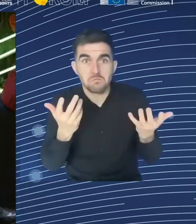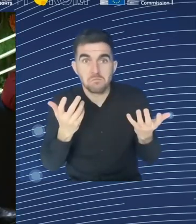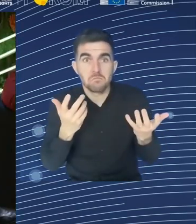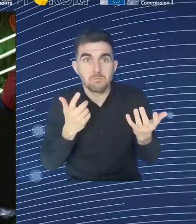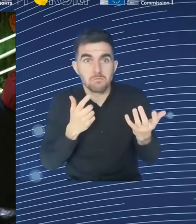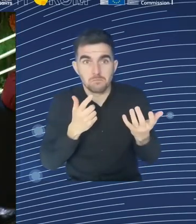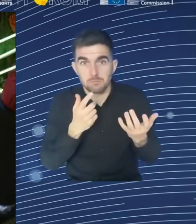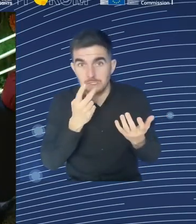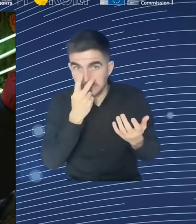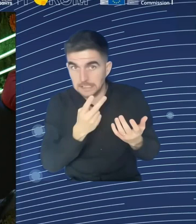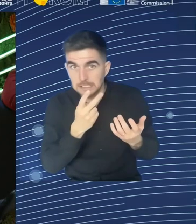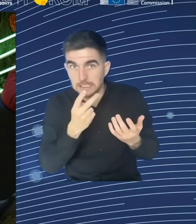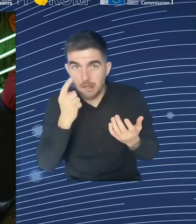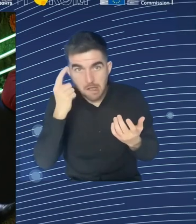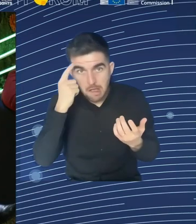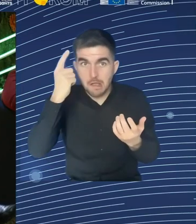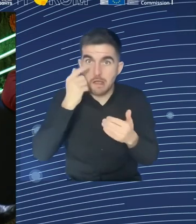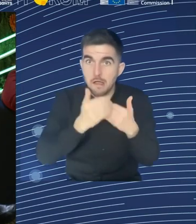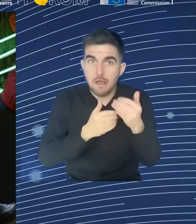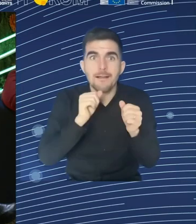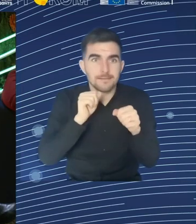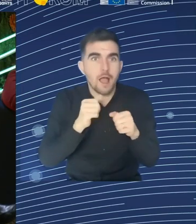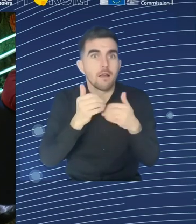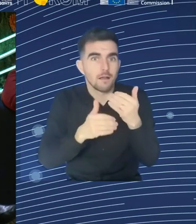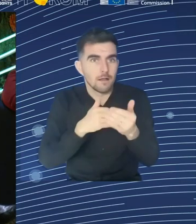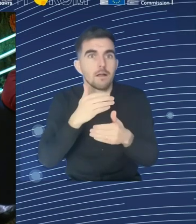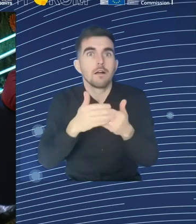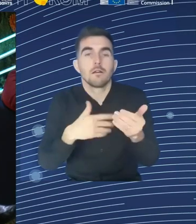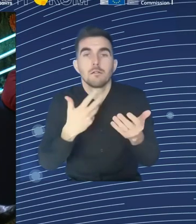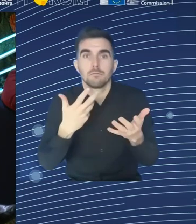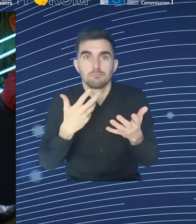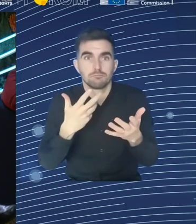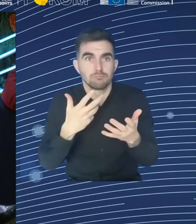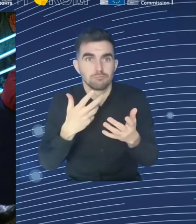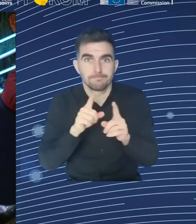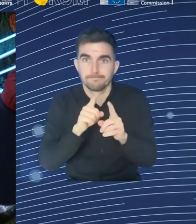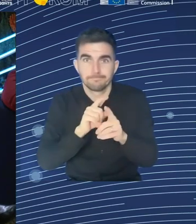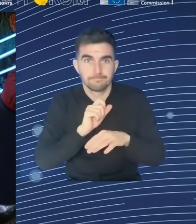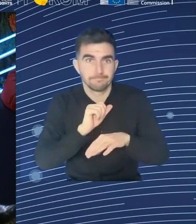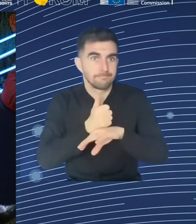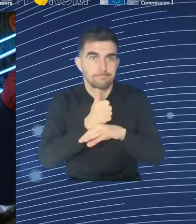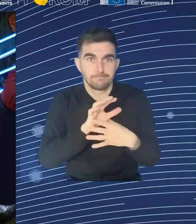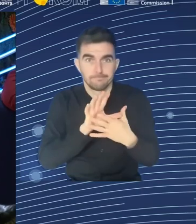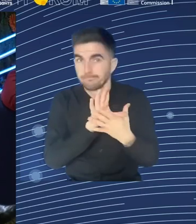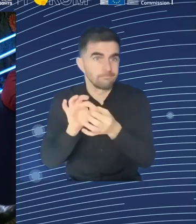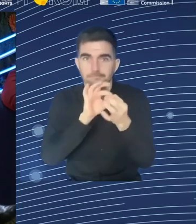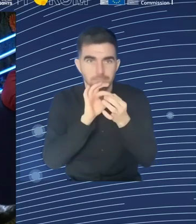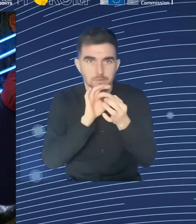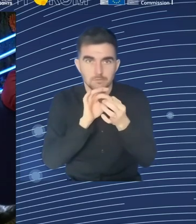But then if you really are successful in incorporating those skills gradually, then